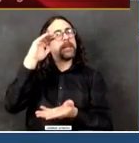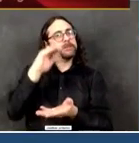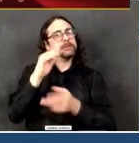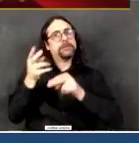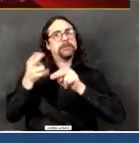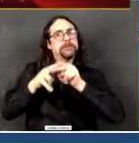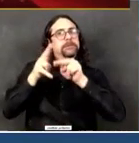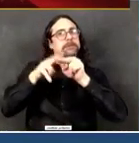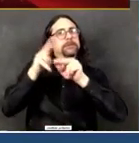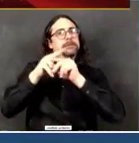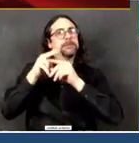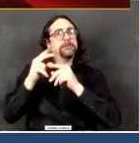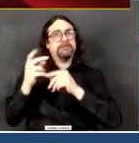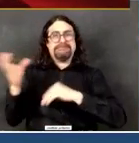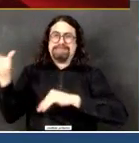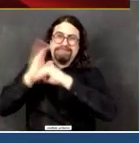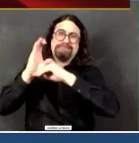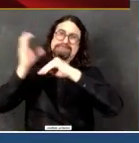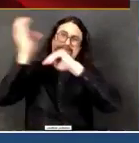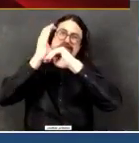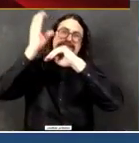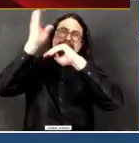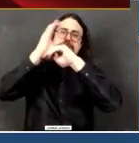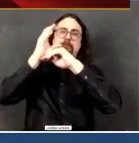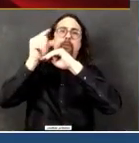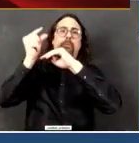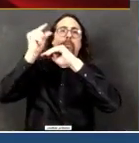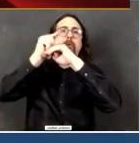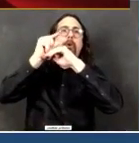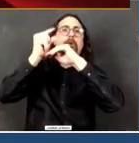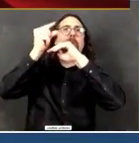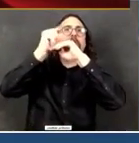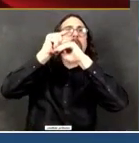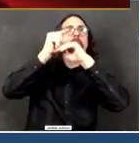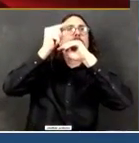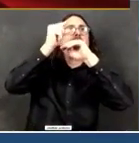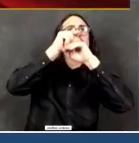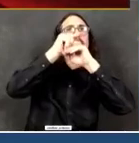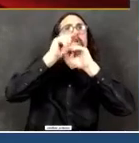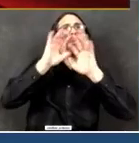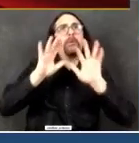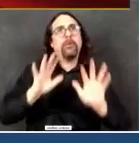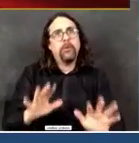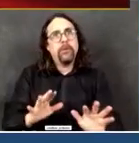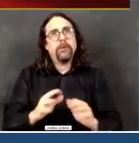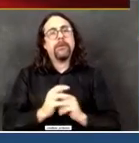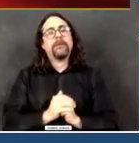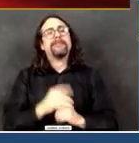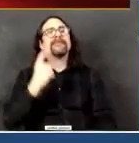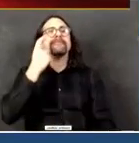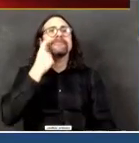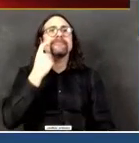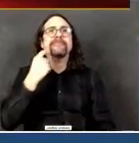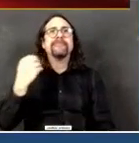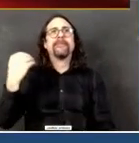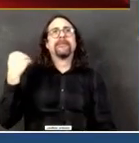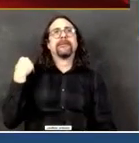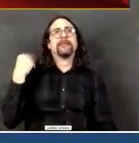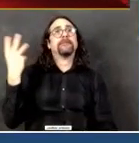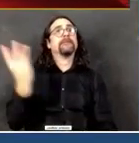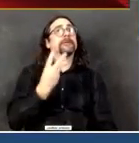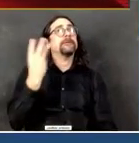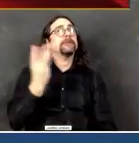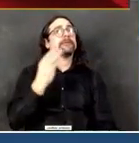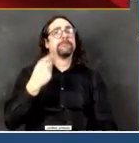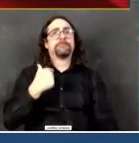And that has continued over these last days. Starting tomorrow, we're going to give you a new set of information, new set of indicators